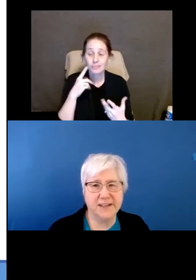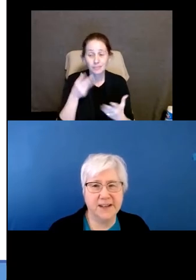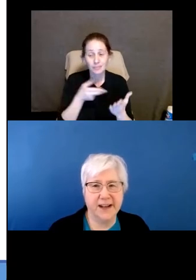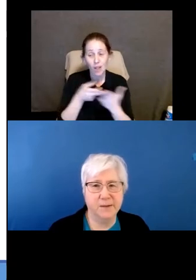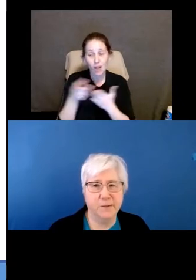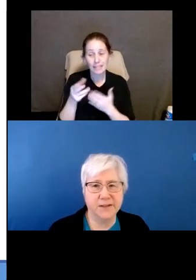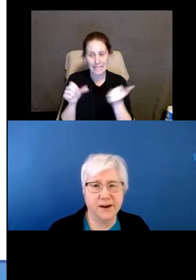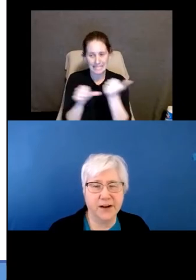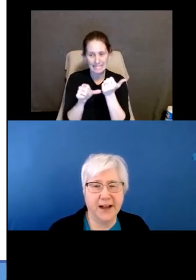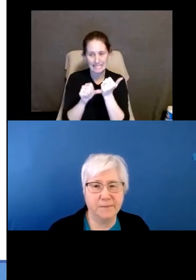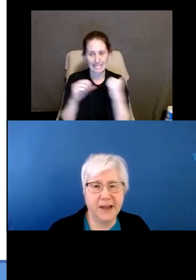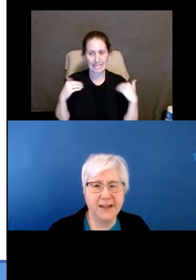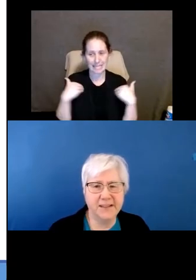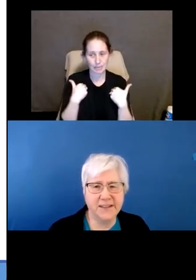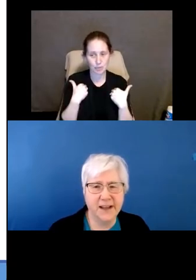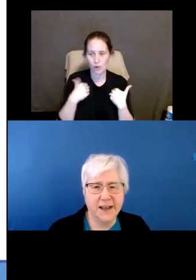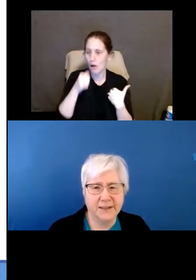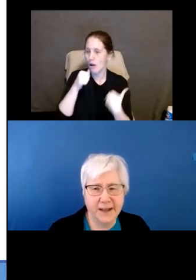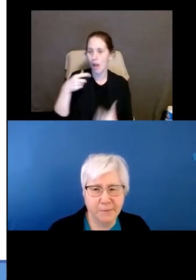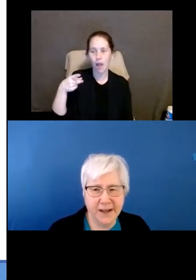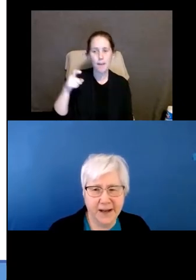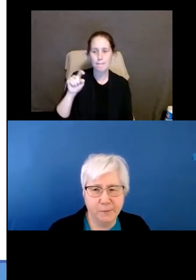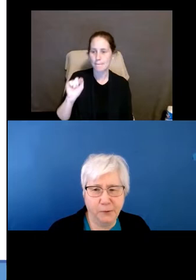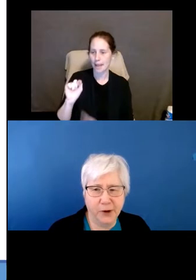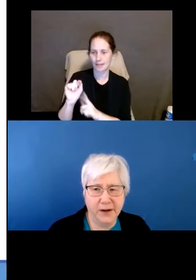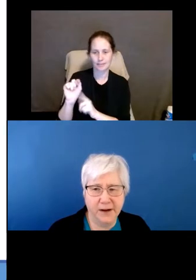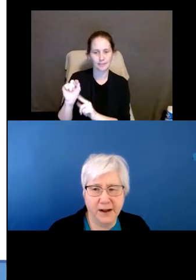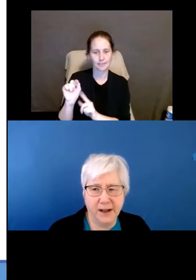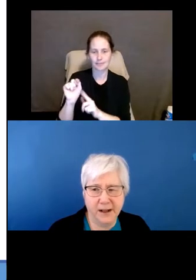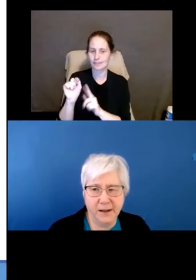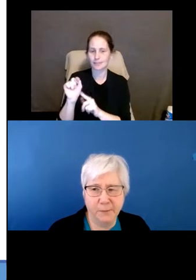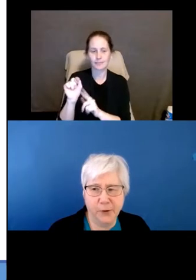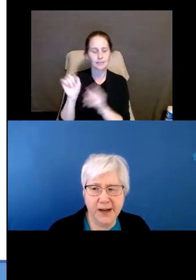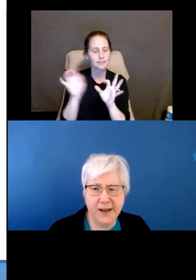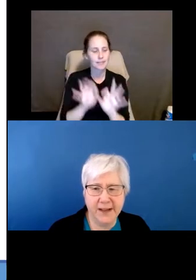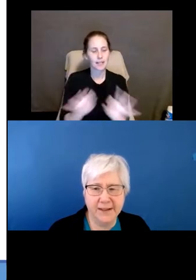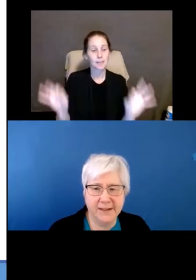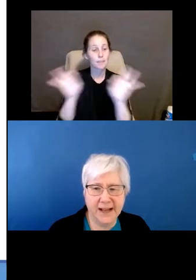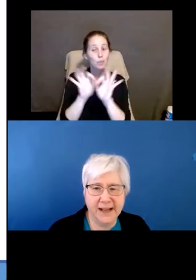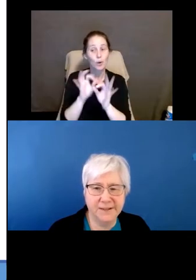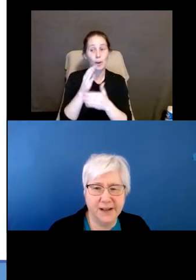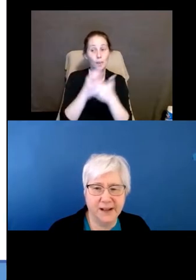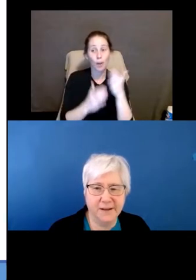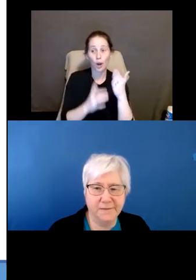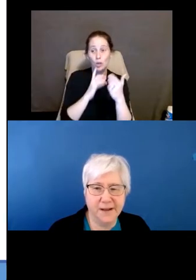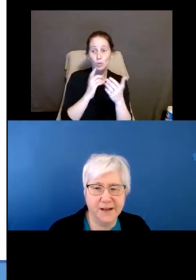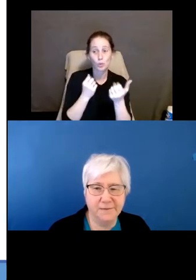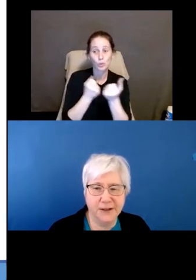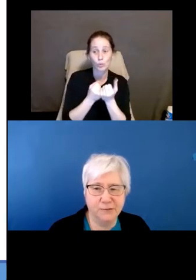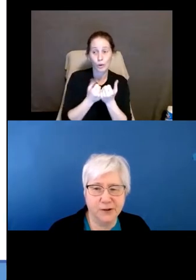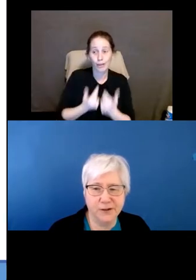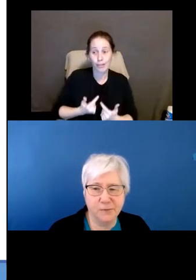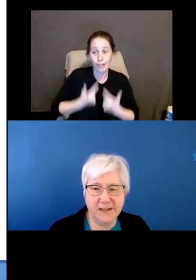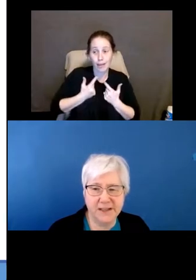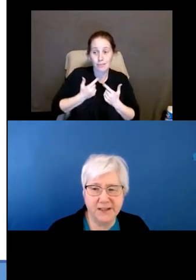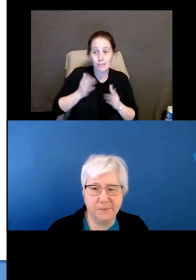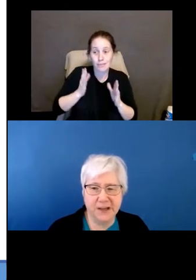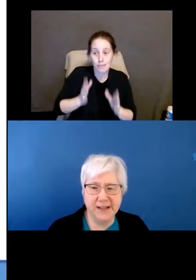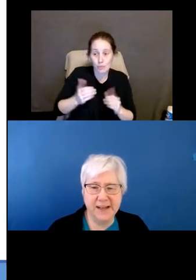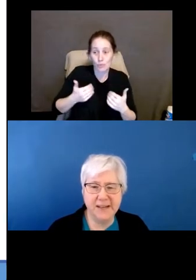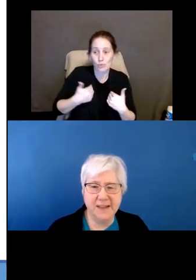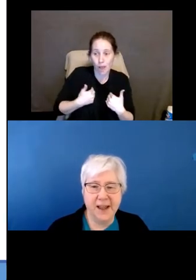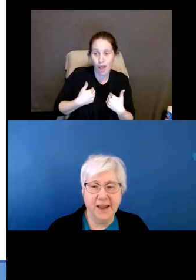assistance animals are not pets. They play an important point in the lives of individuals with